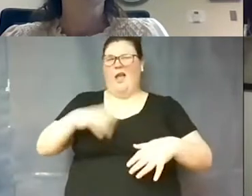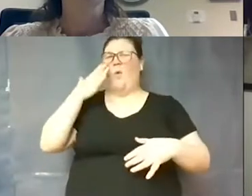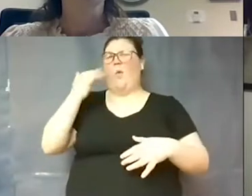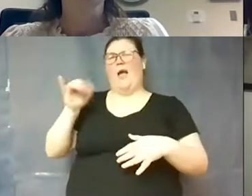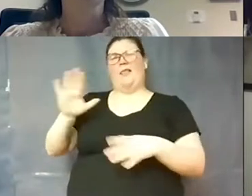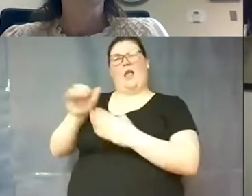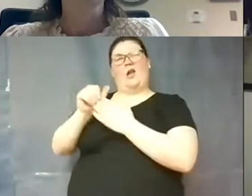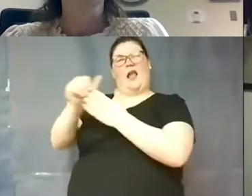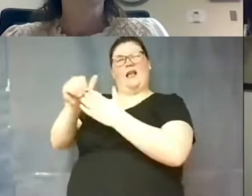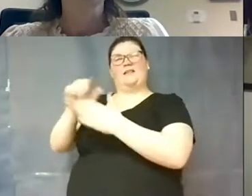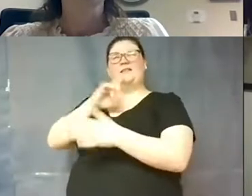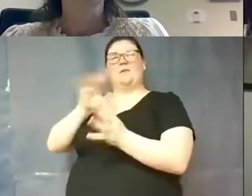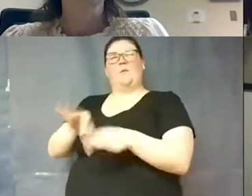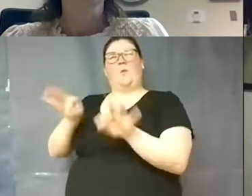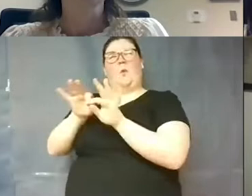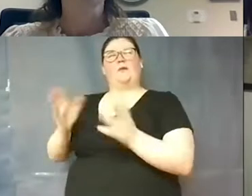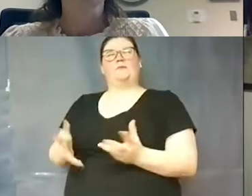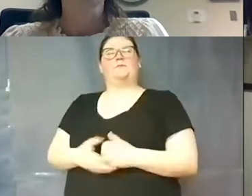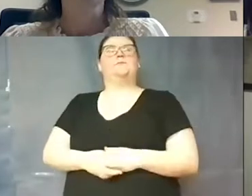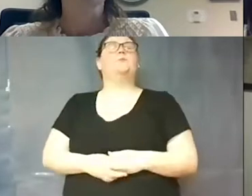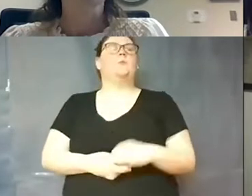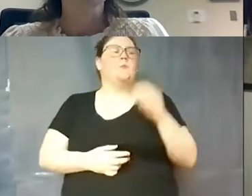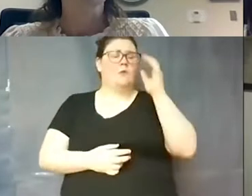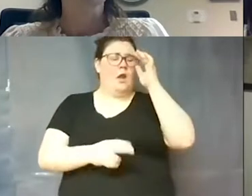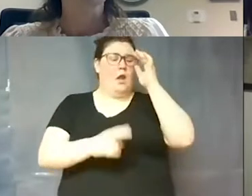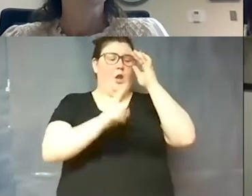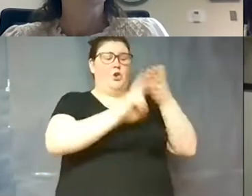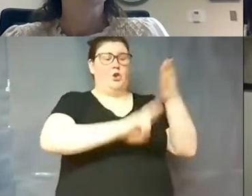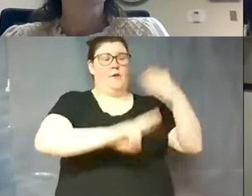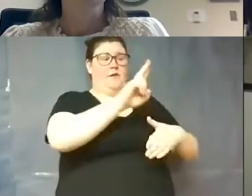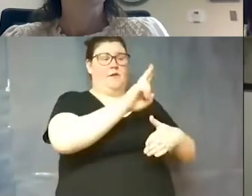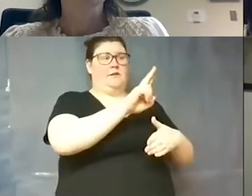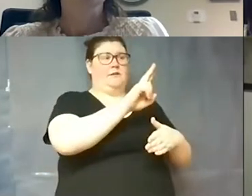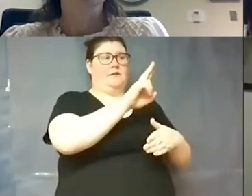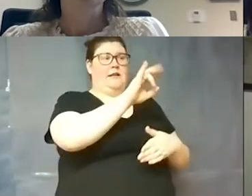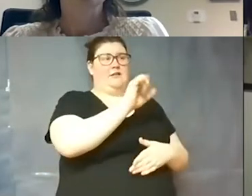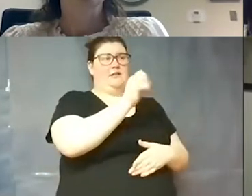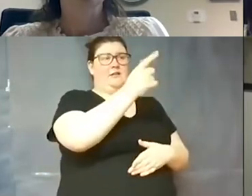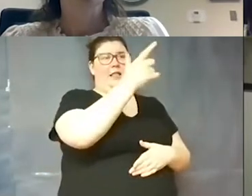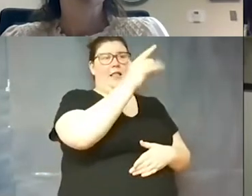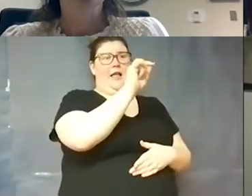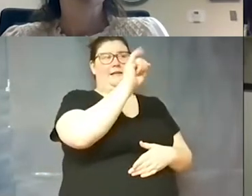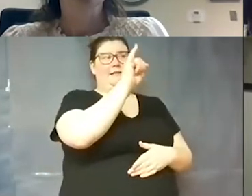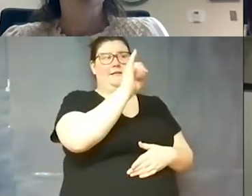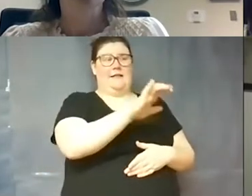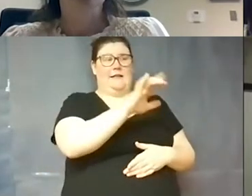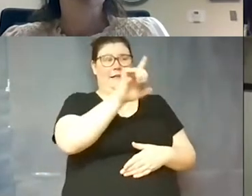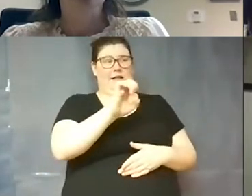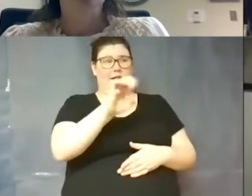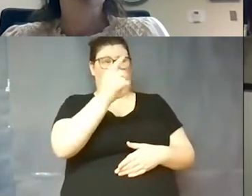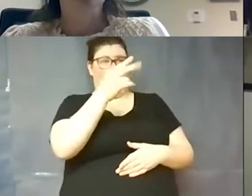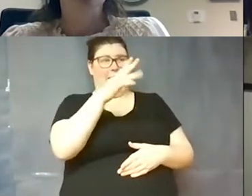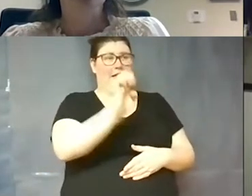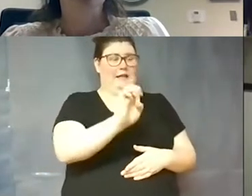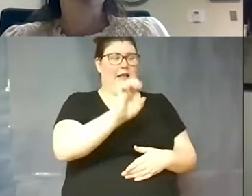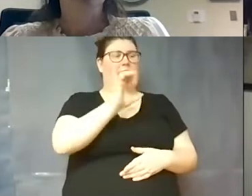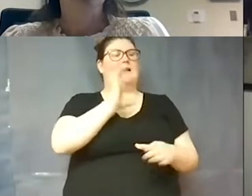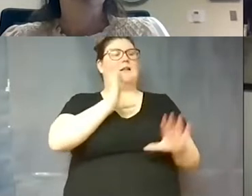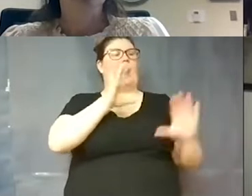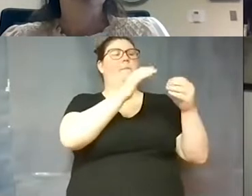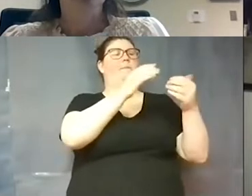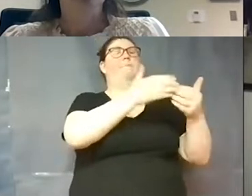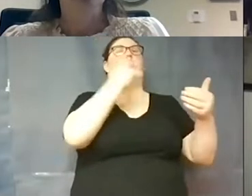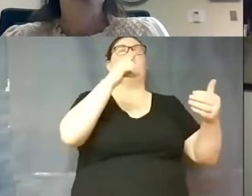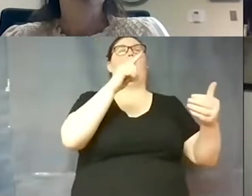yeah university interscholastic league is our governing body for extracurricular activities not just for sports